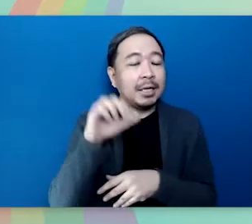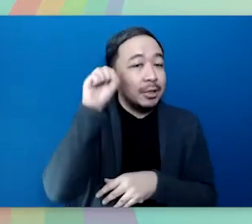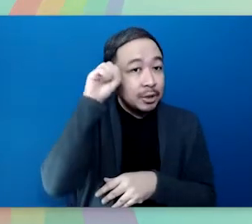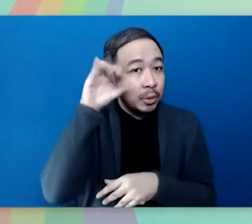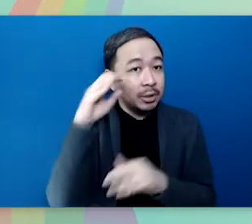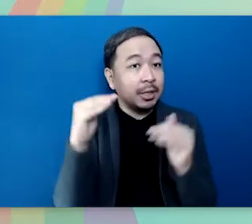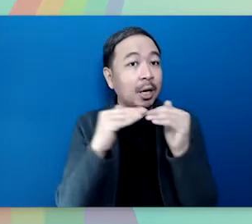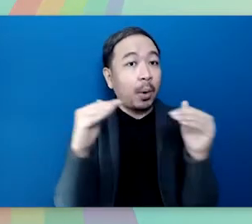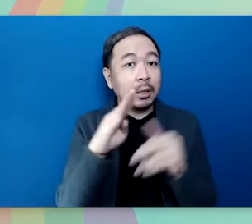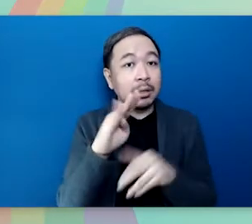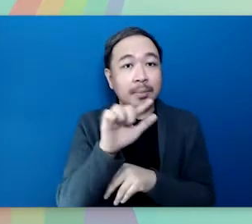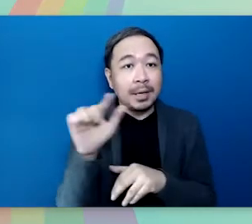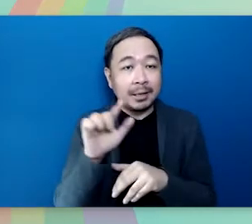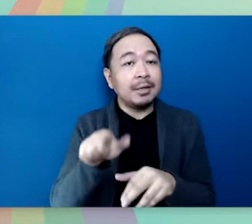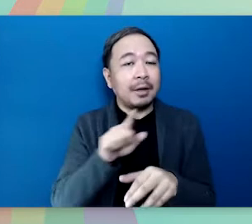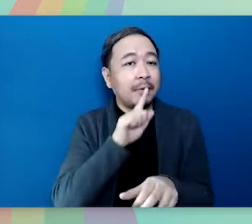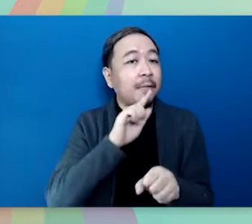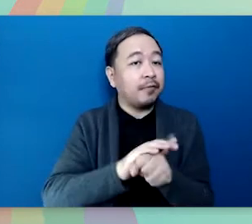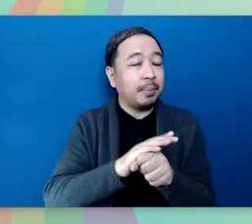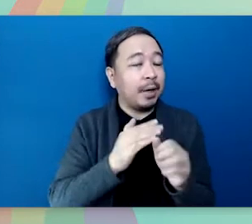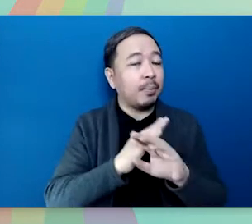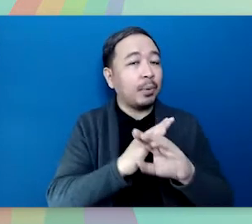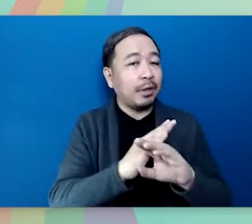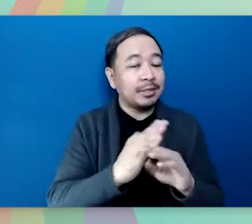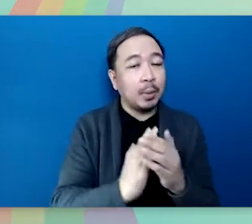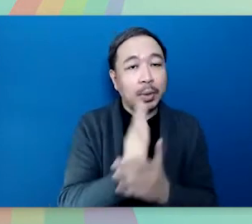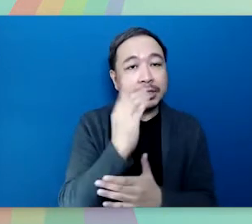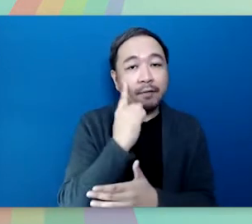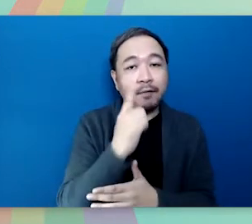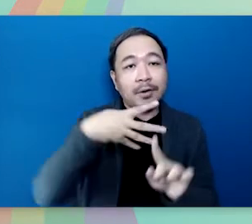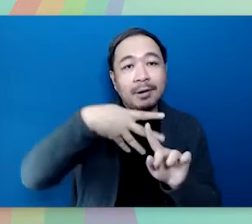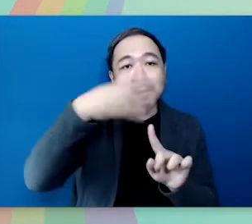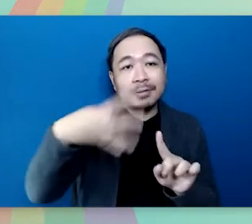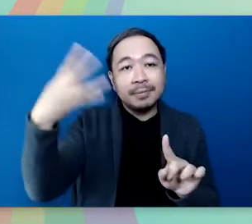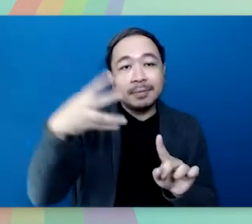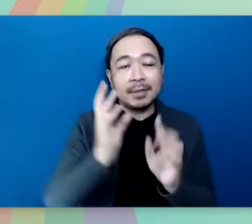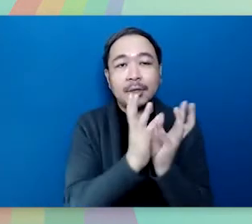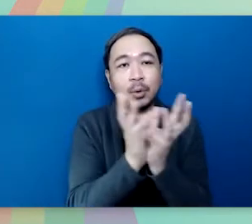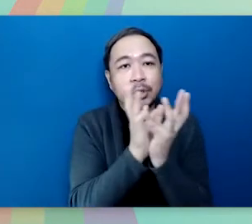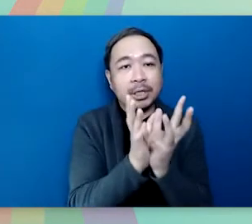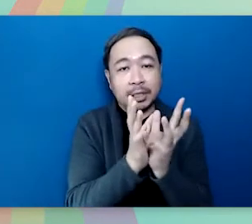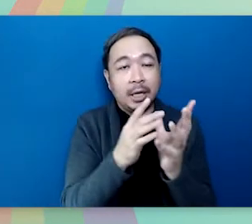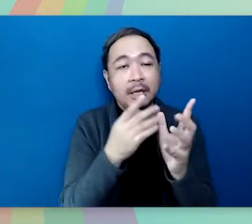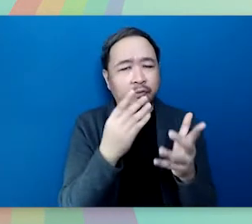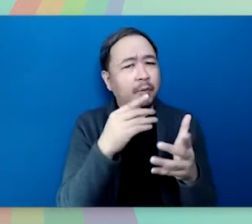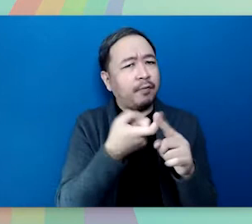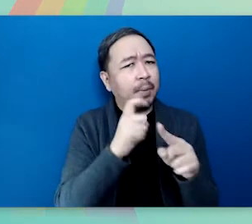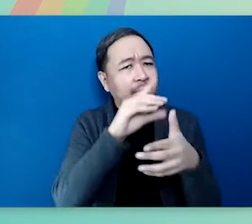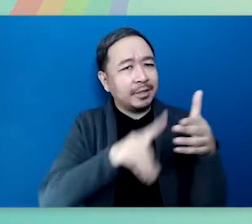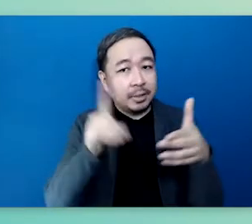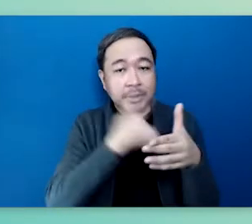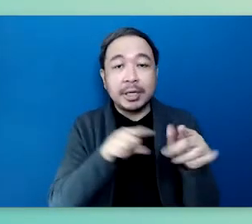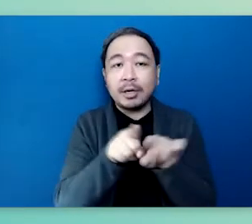soji equality bill that affirms and protects the rights of members of the lgbtq community from